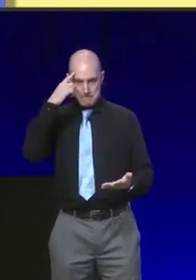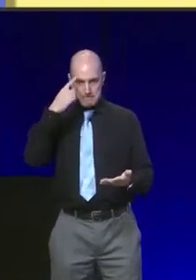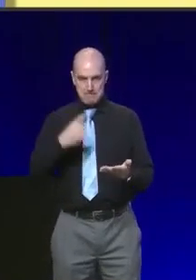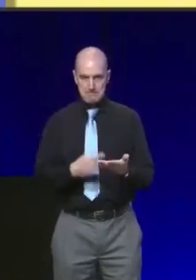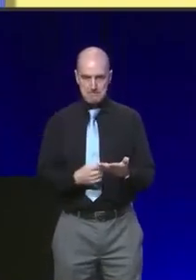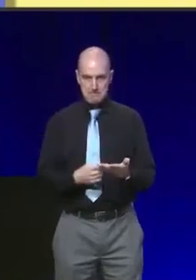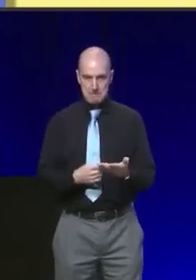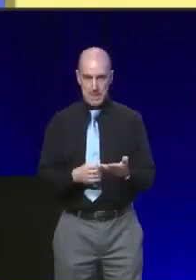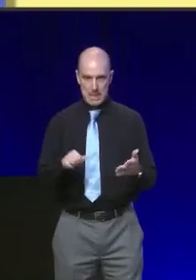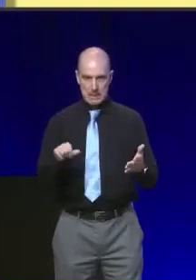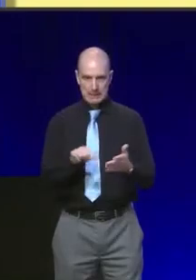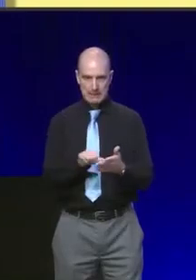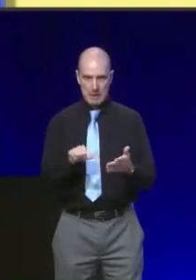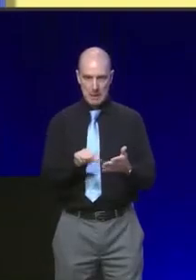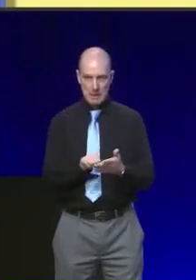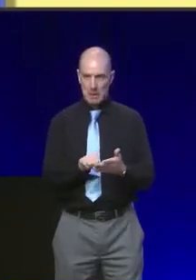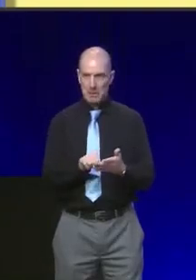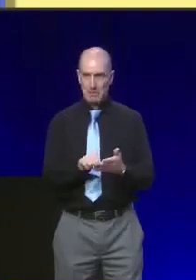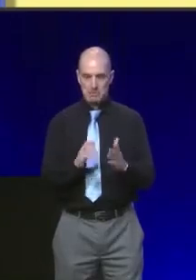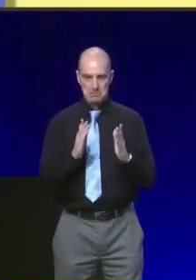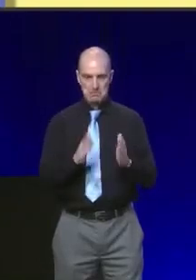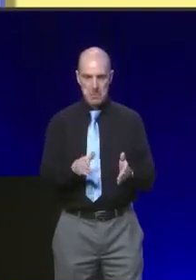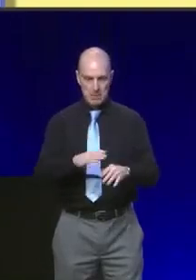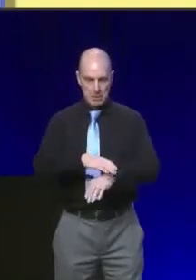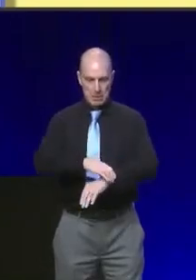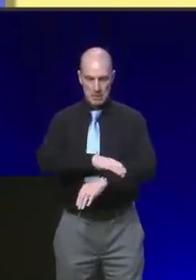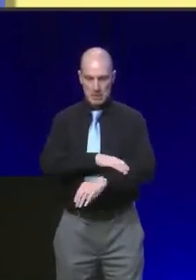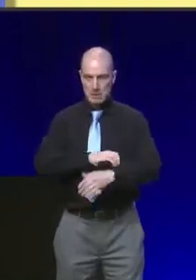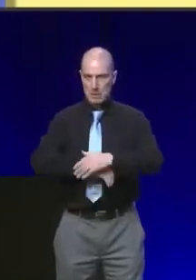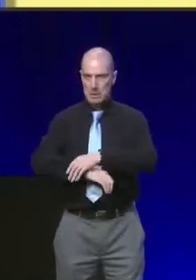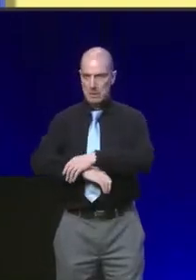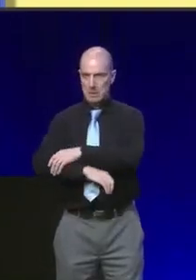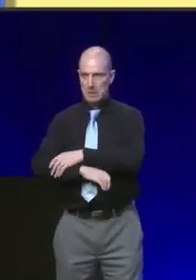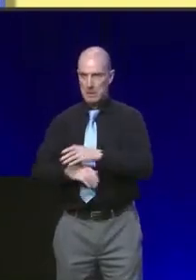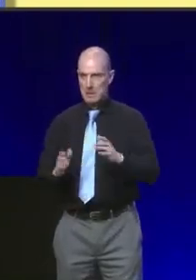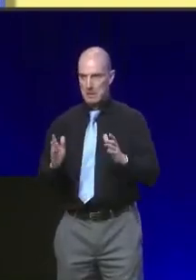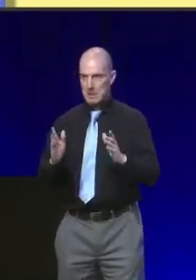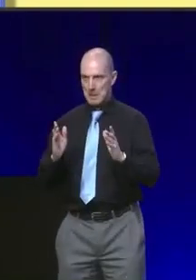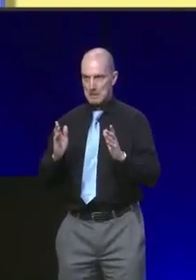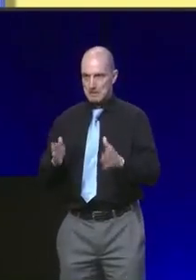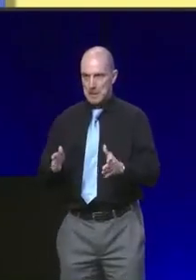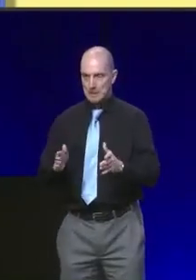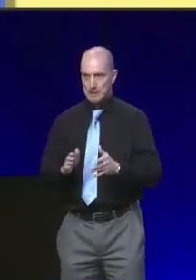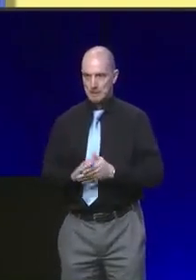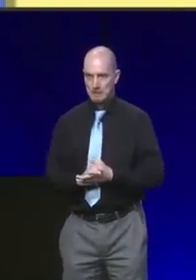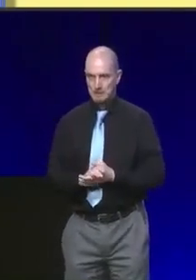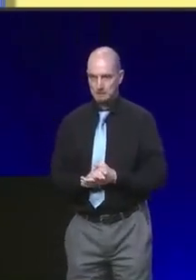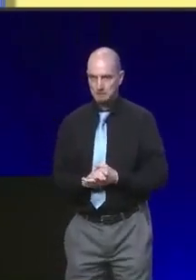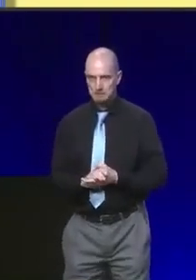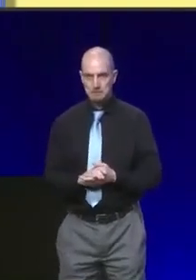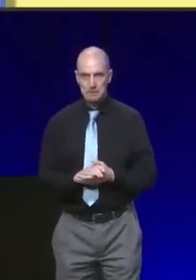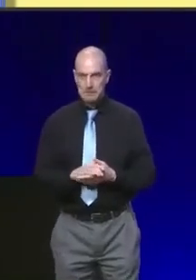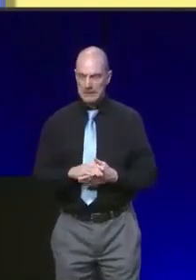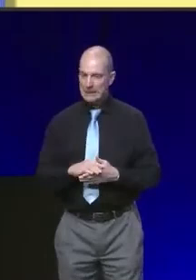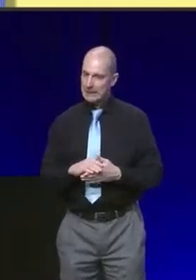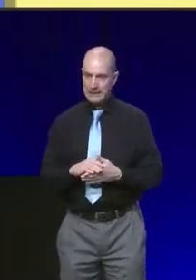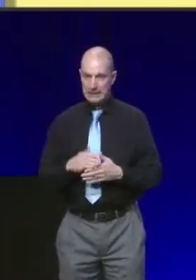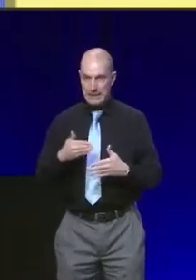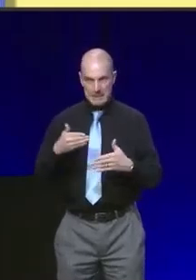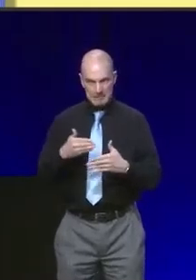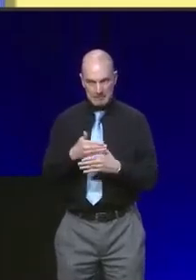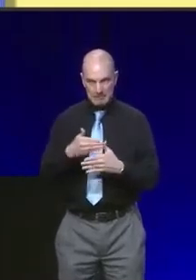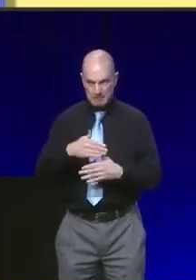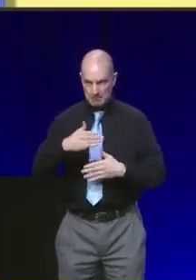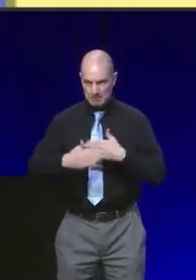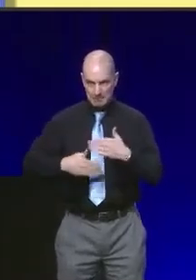most important to step up and to make a contribution. It wasn't easy. We went through some of the toughest times this party has ever